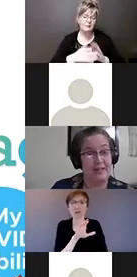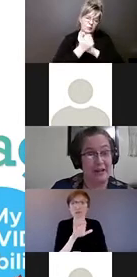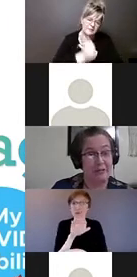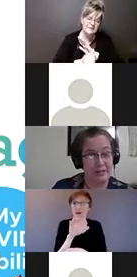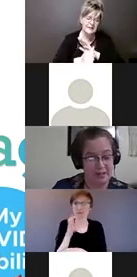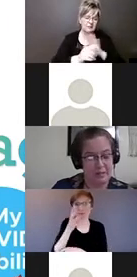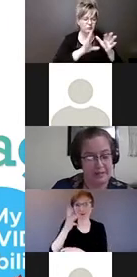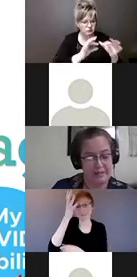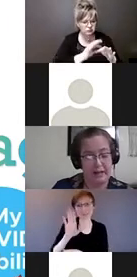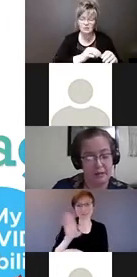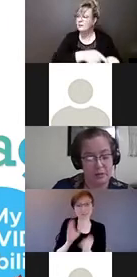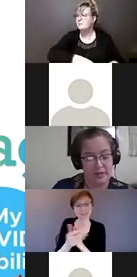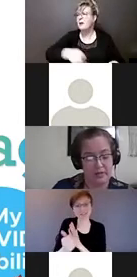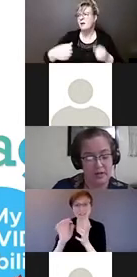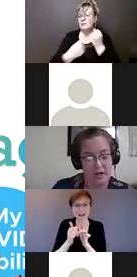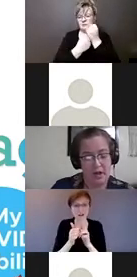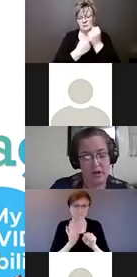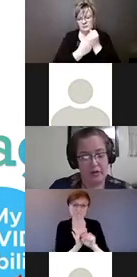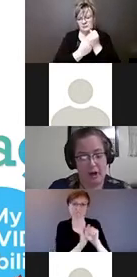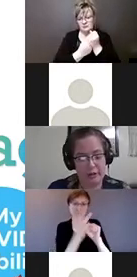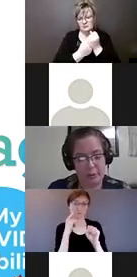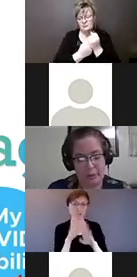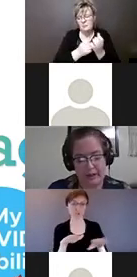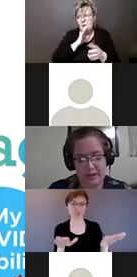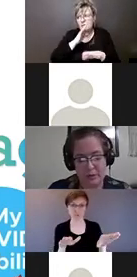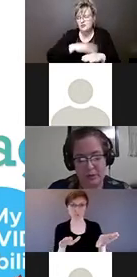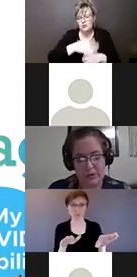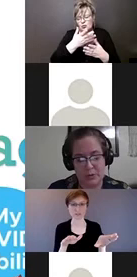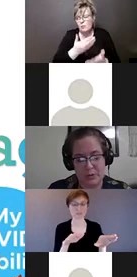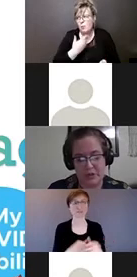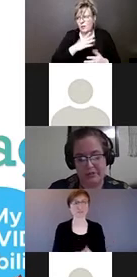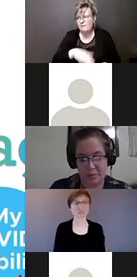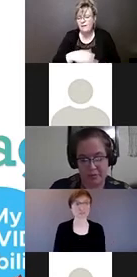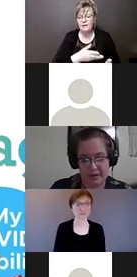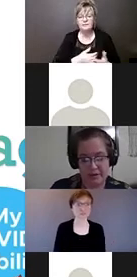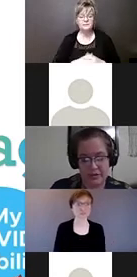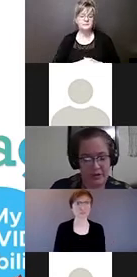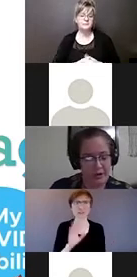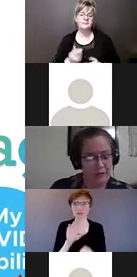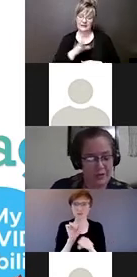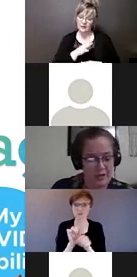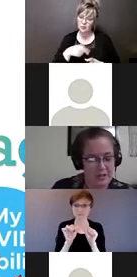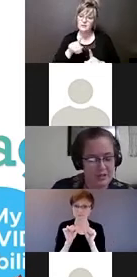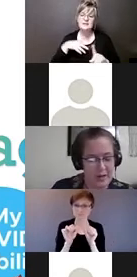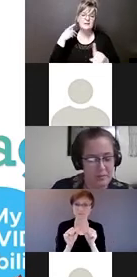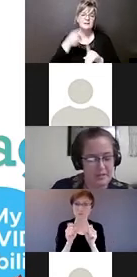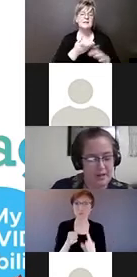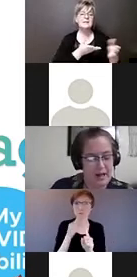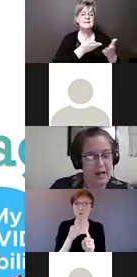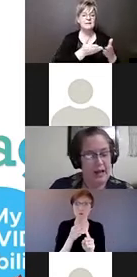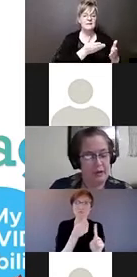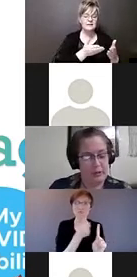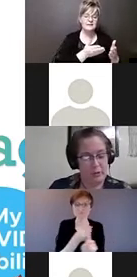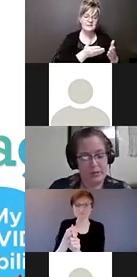their education after a disability diagnosis. Their ongoing work has goals to reach service providers, First Nations families,